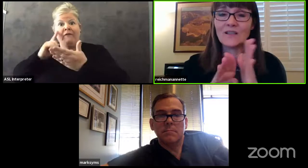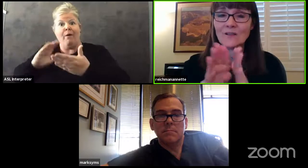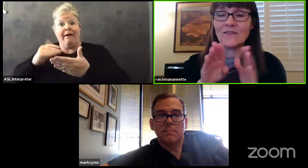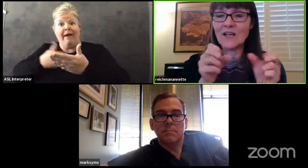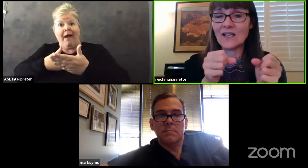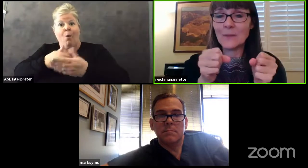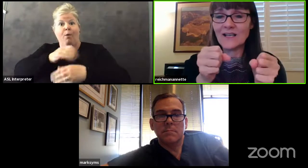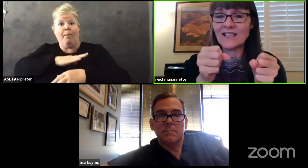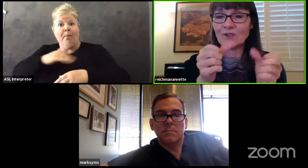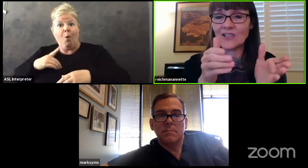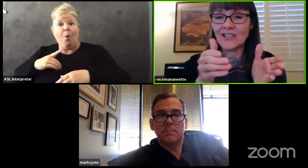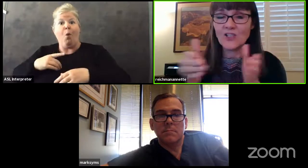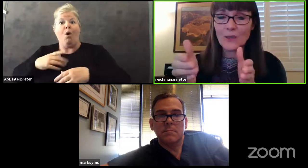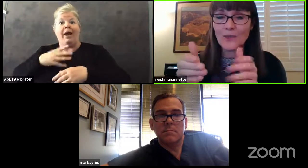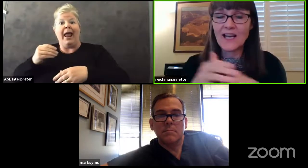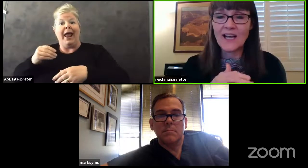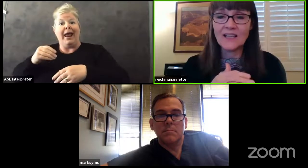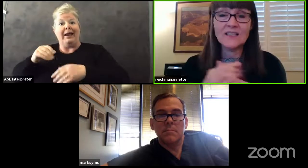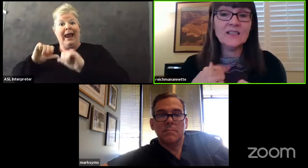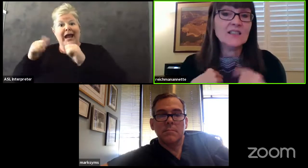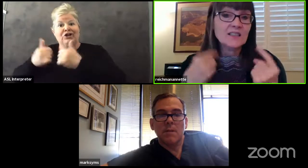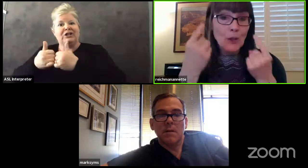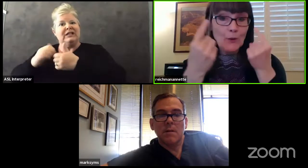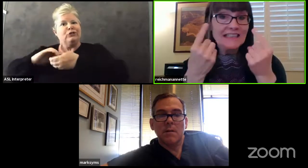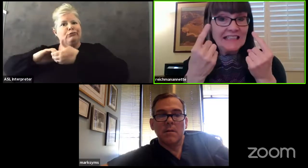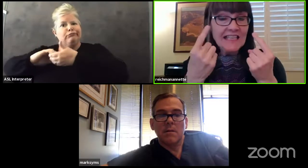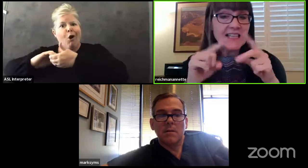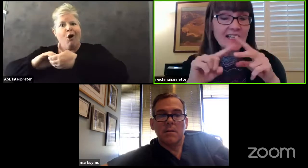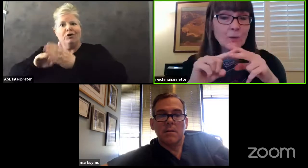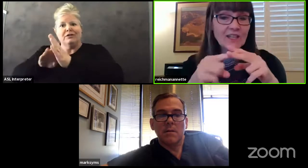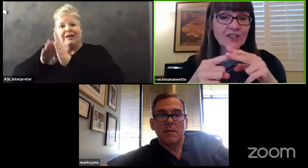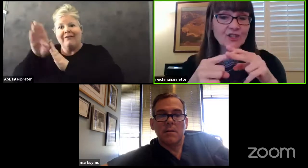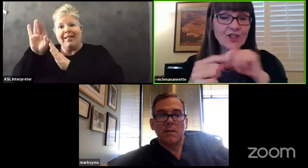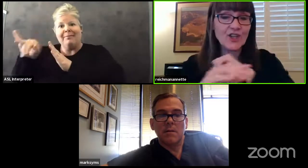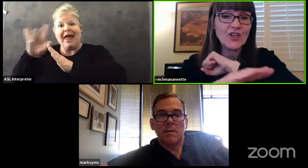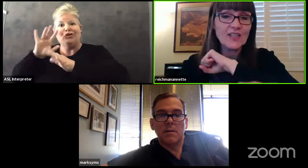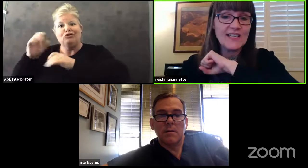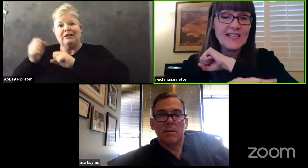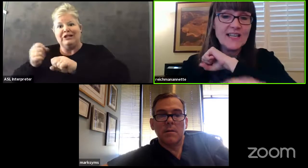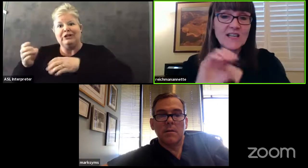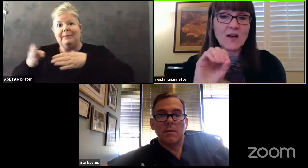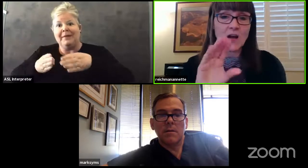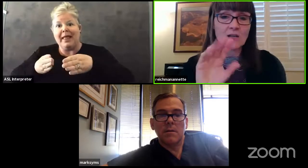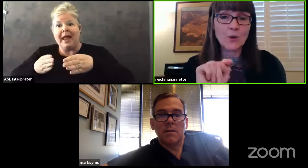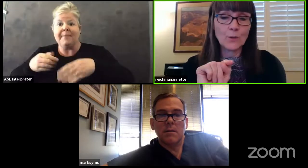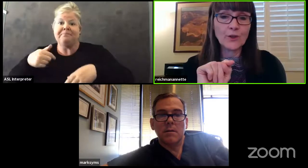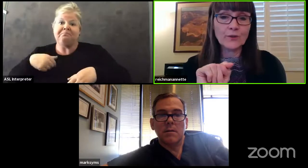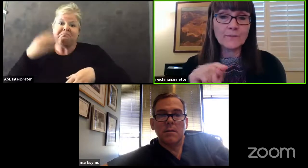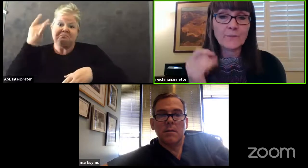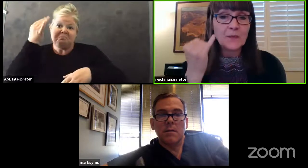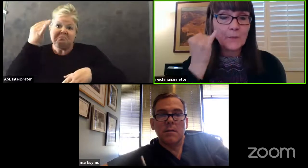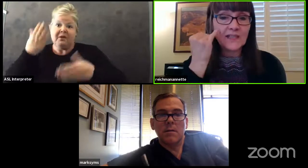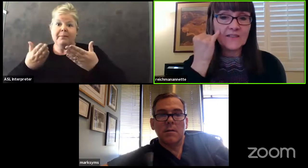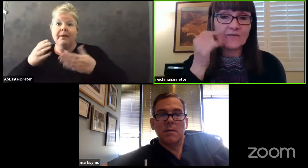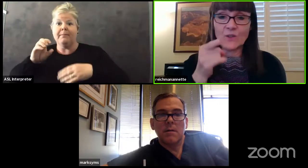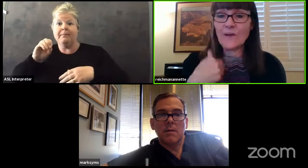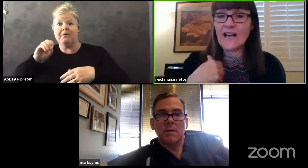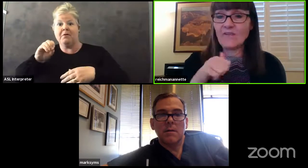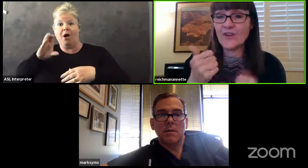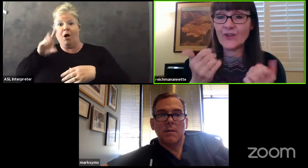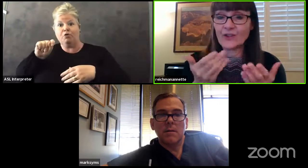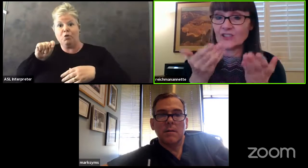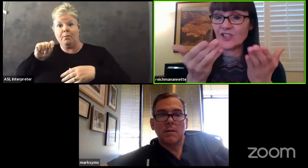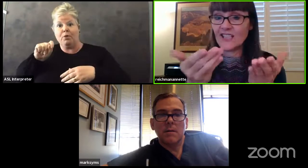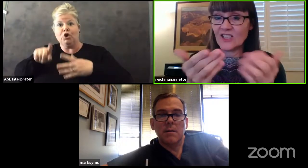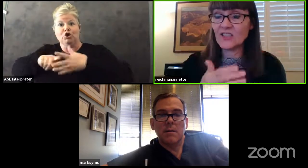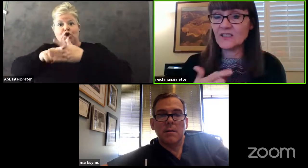board to develop a strategic plan so i was thinking we could start in october but if you